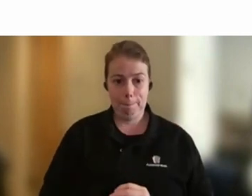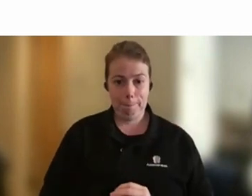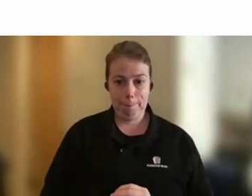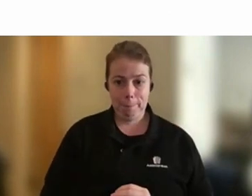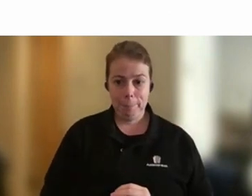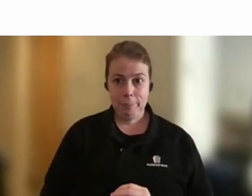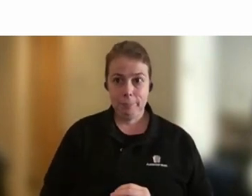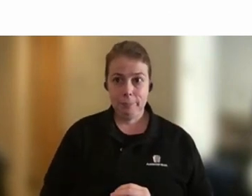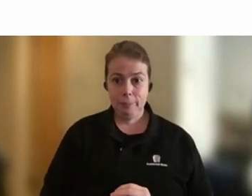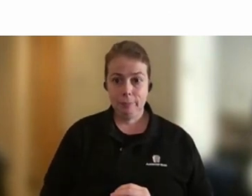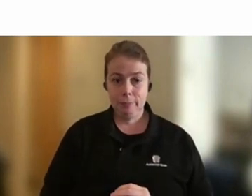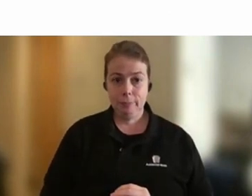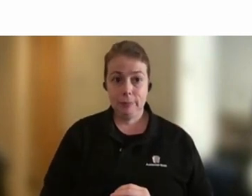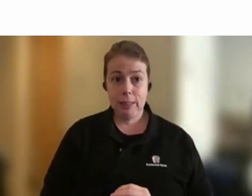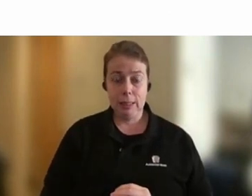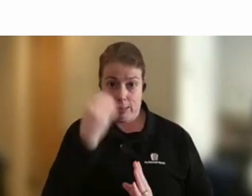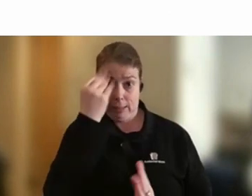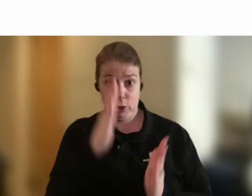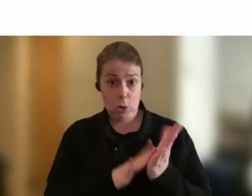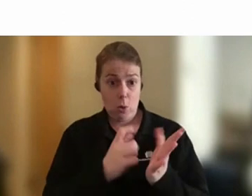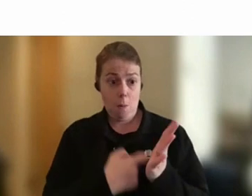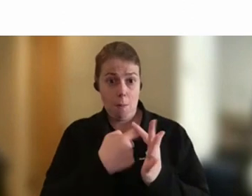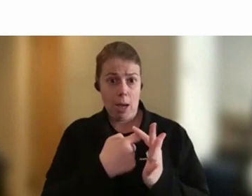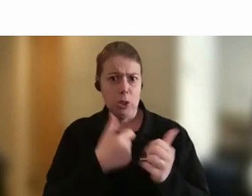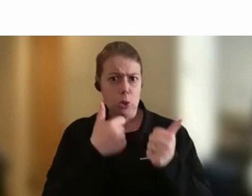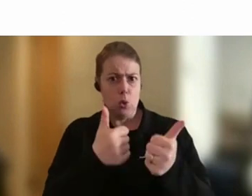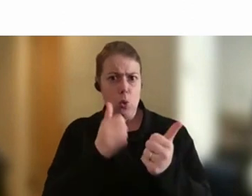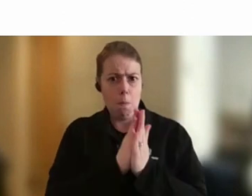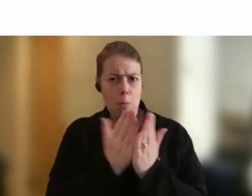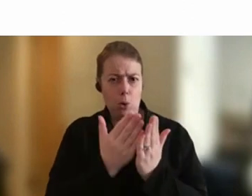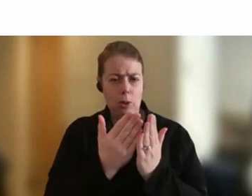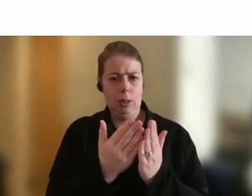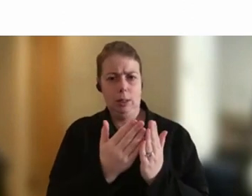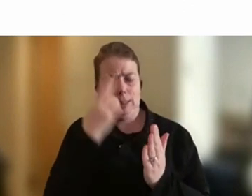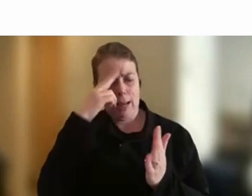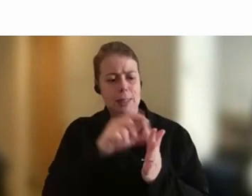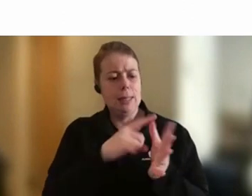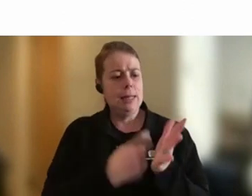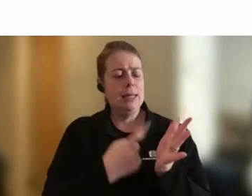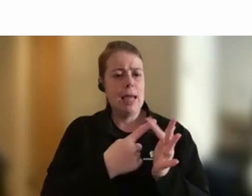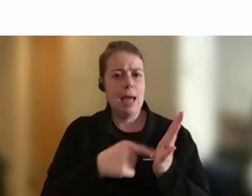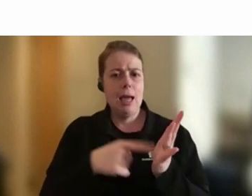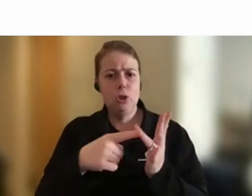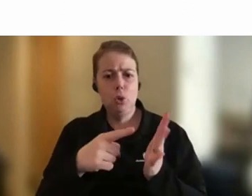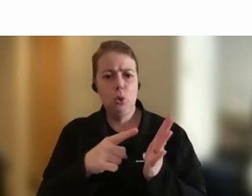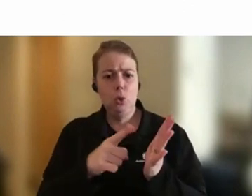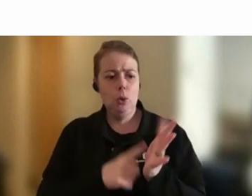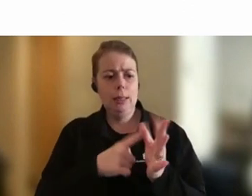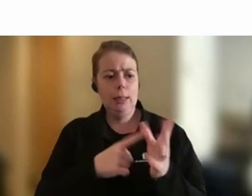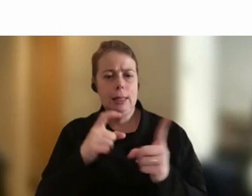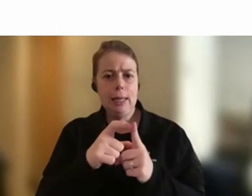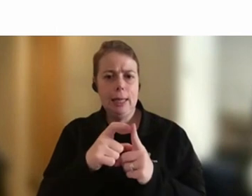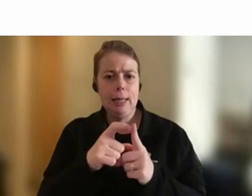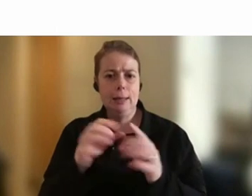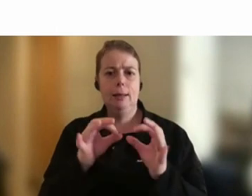And Mark, there's a great book, Dare to Lead, by I think it's Renee Brown or Brenna Brown. Brenna Brown, that sounds like her. All